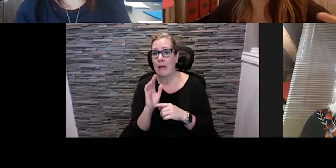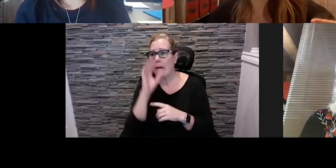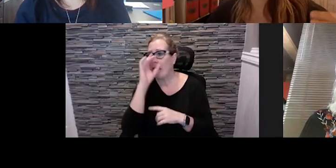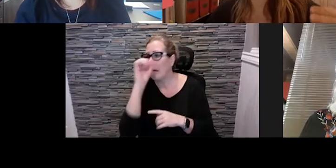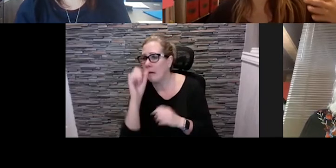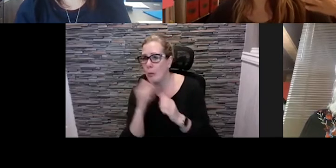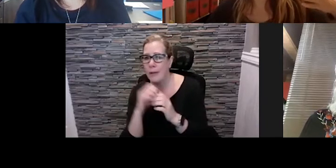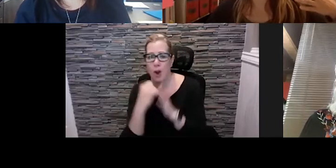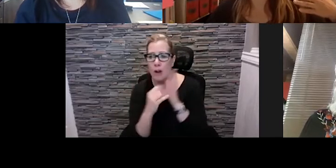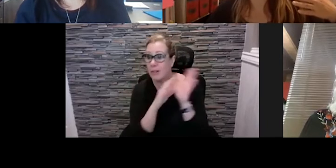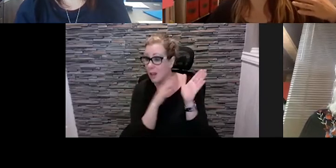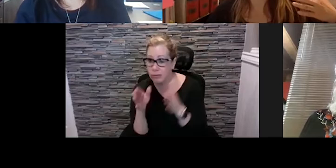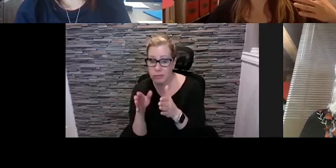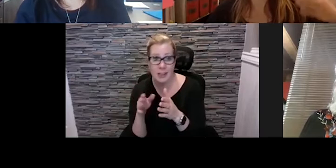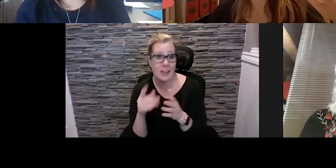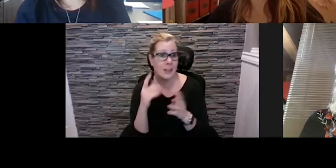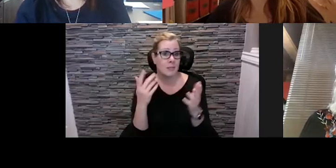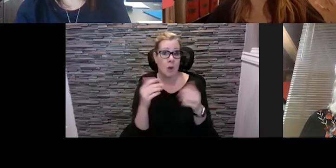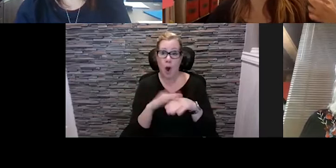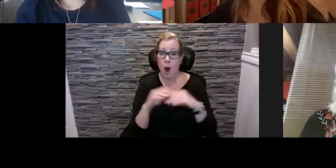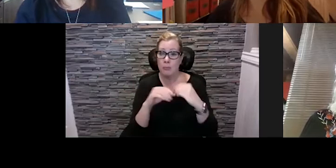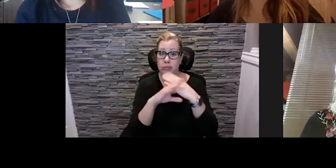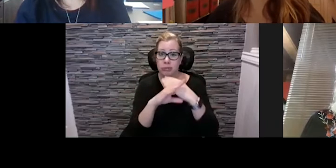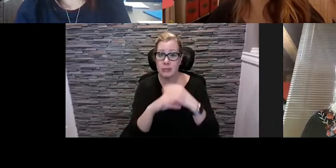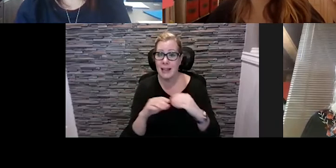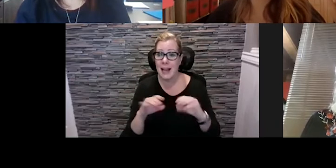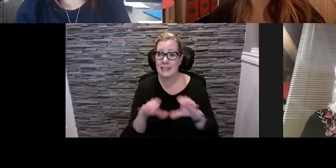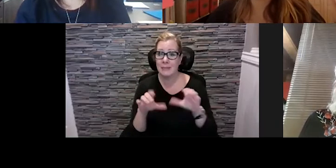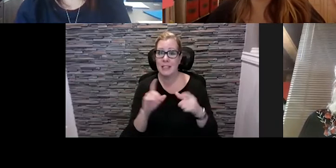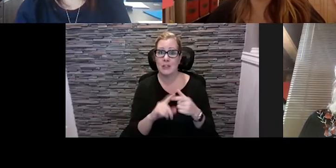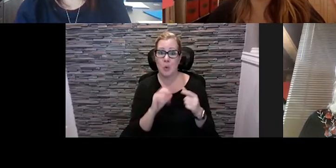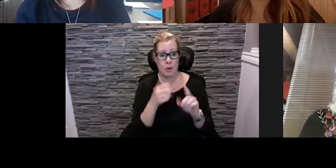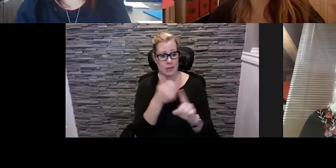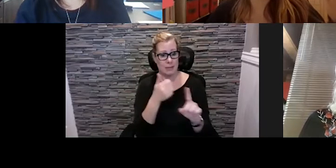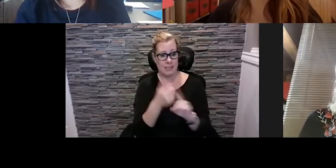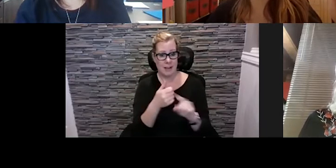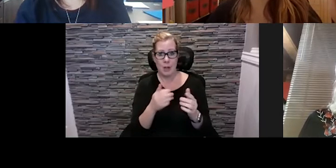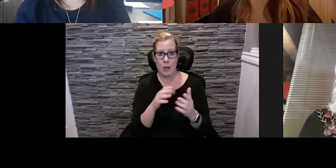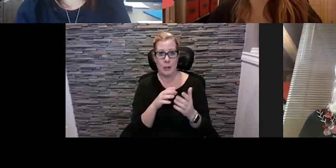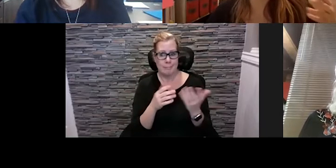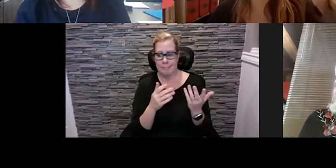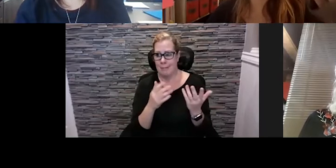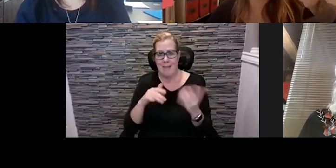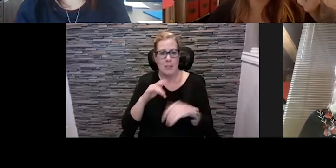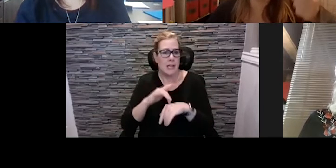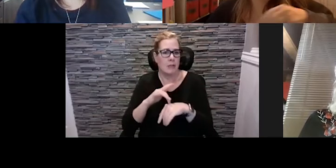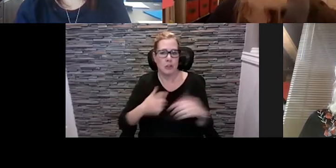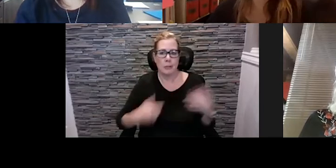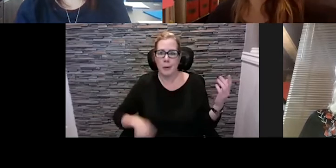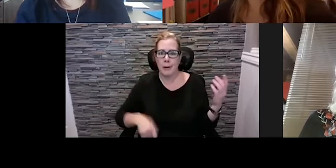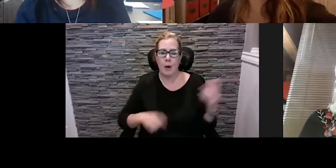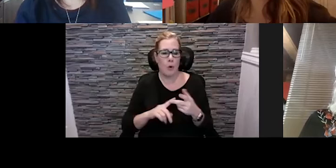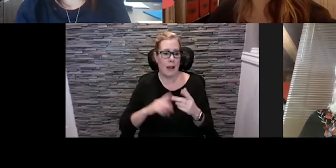activities um or picking up their guitar for the first time after 10 years or their paintbrush